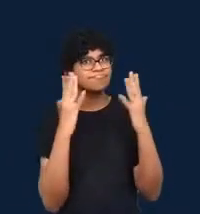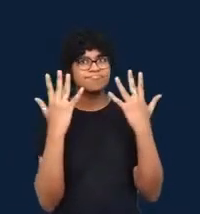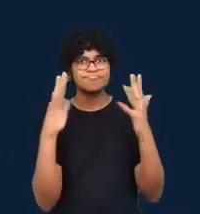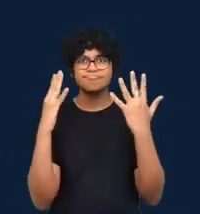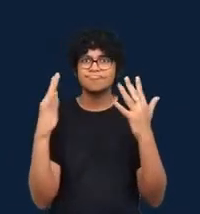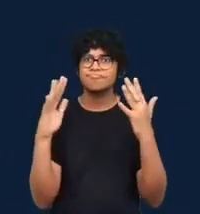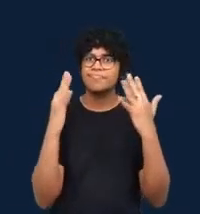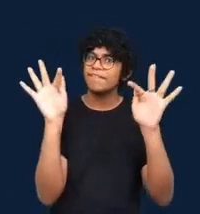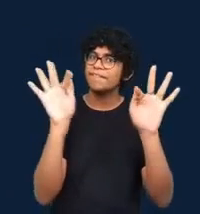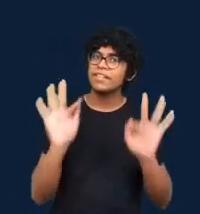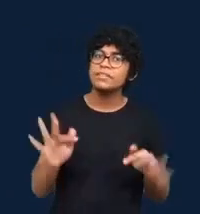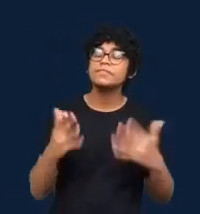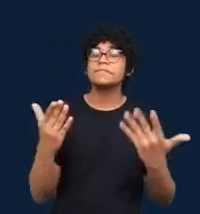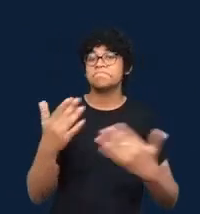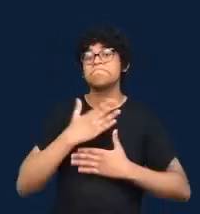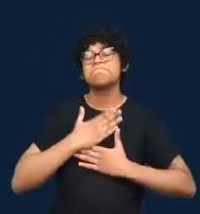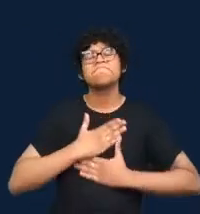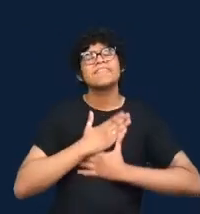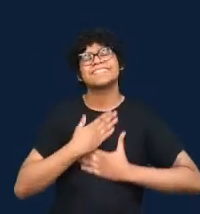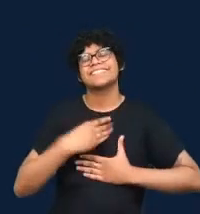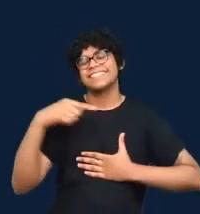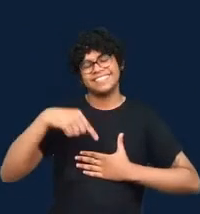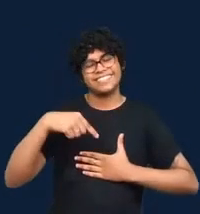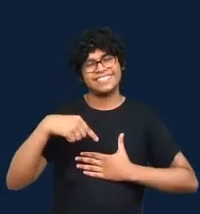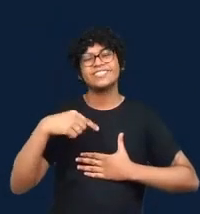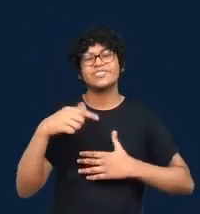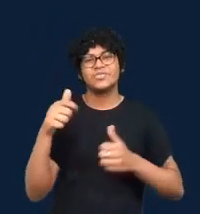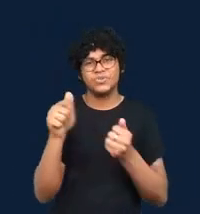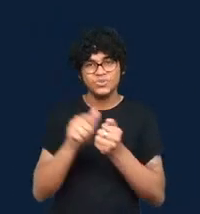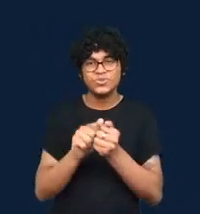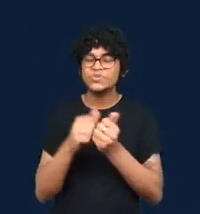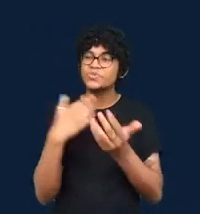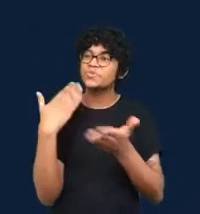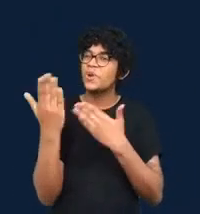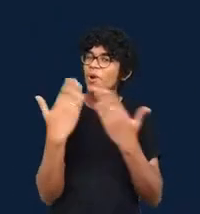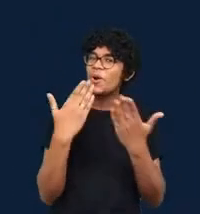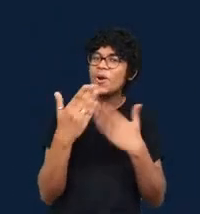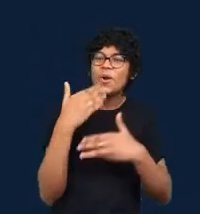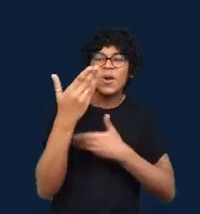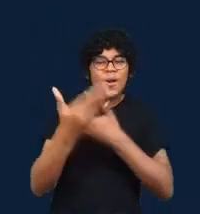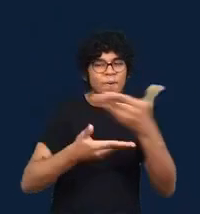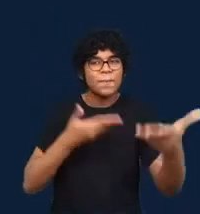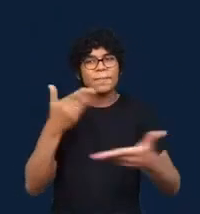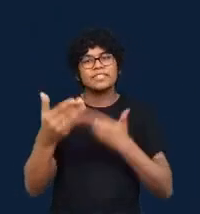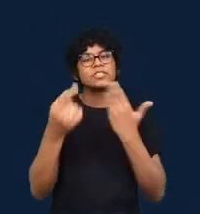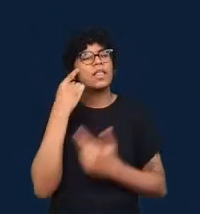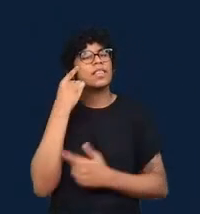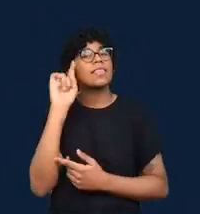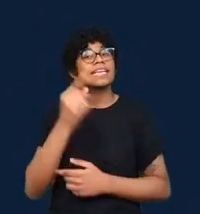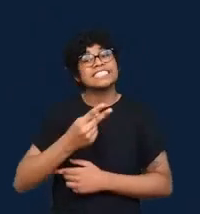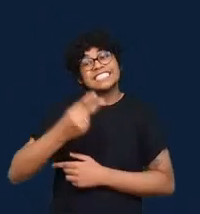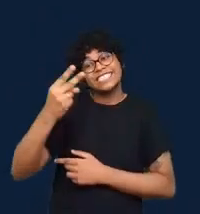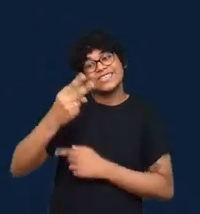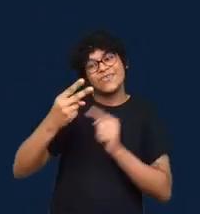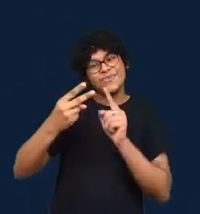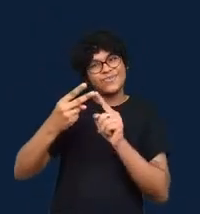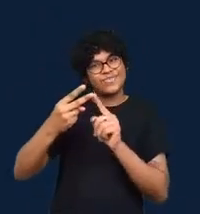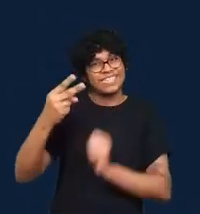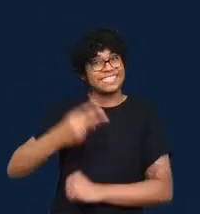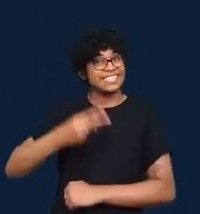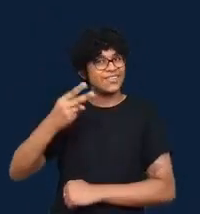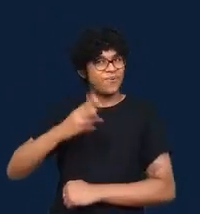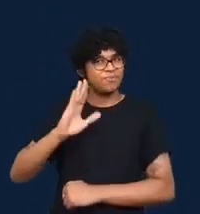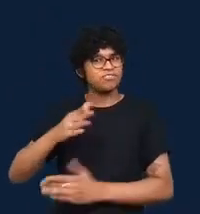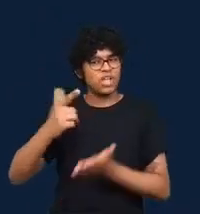and share some insights from the second edition of the Data Journalism Handbook. And